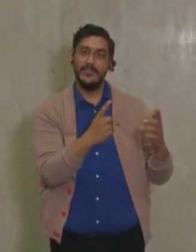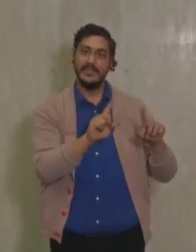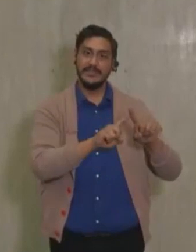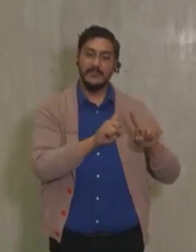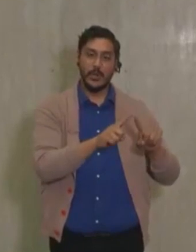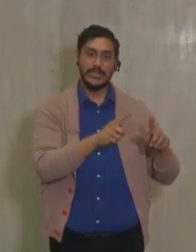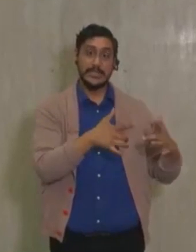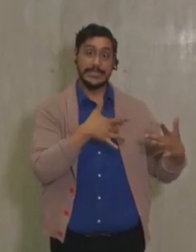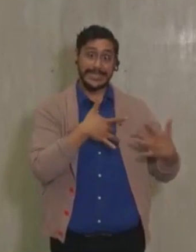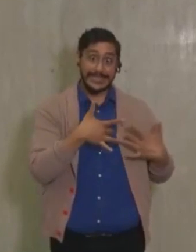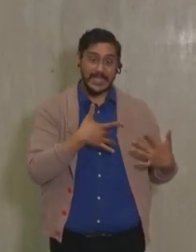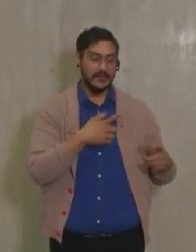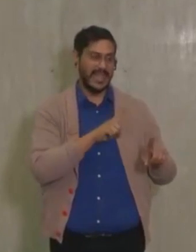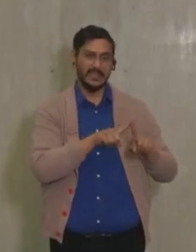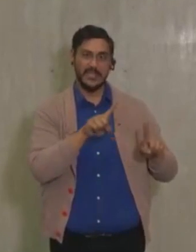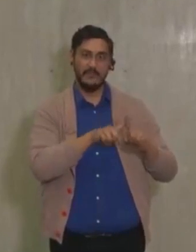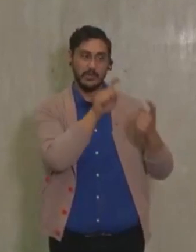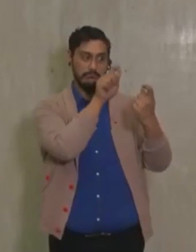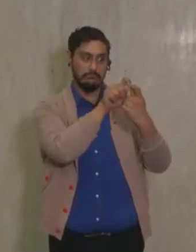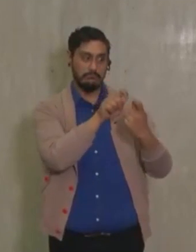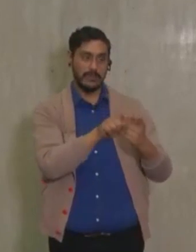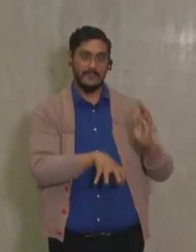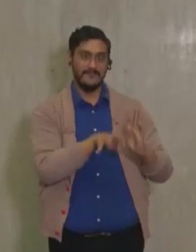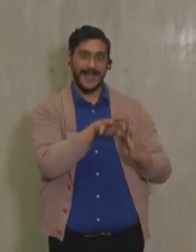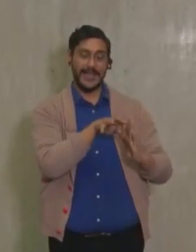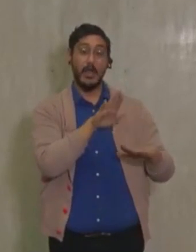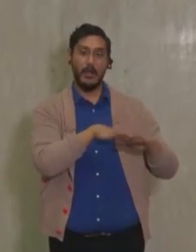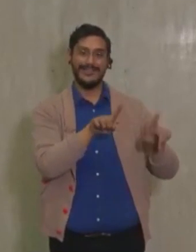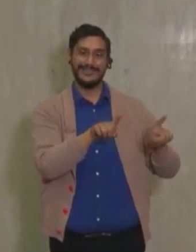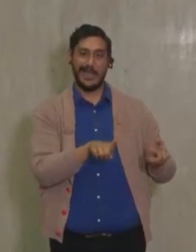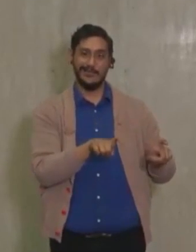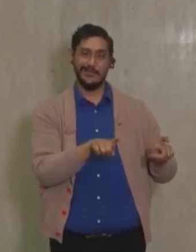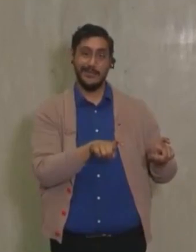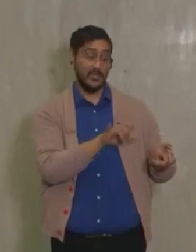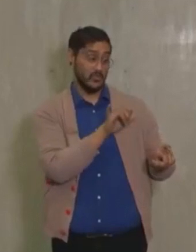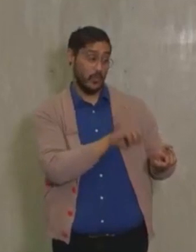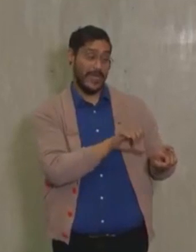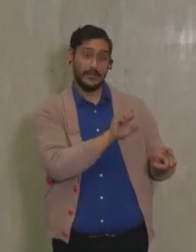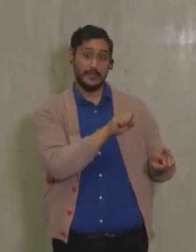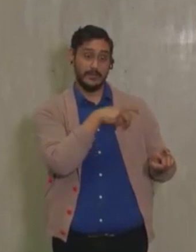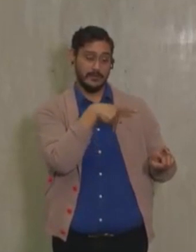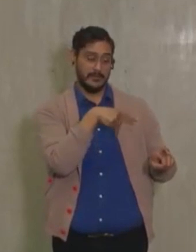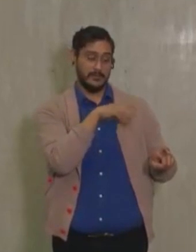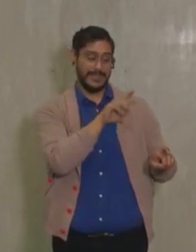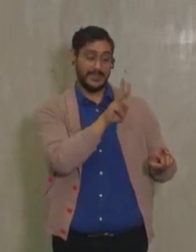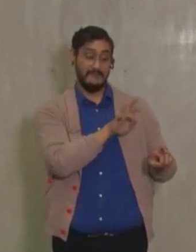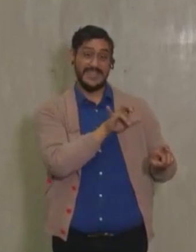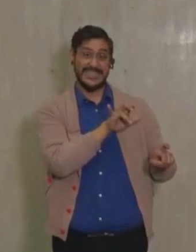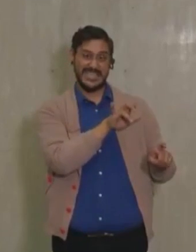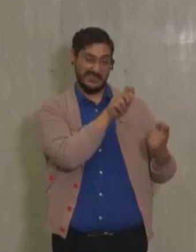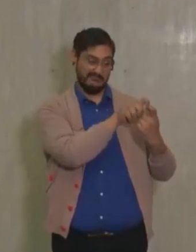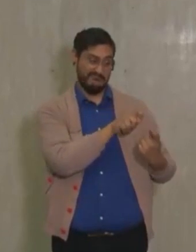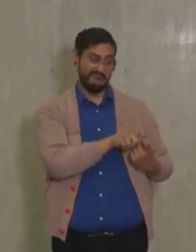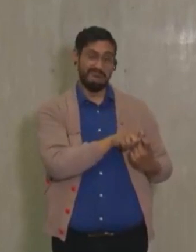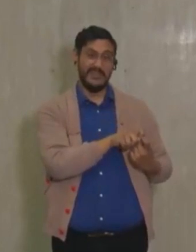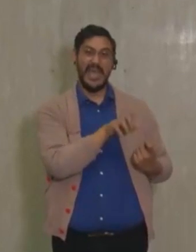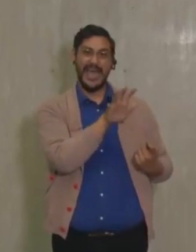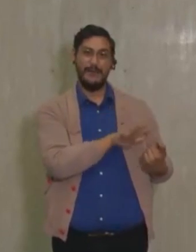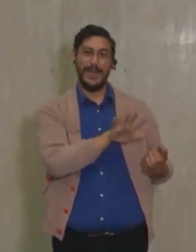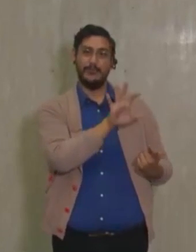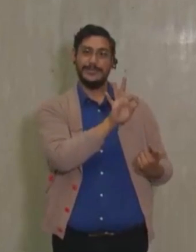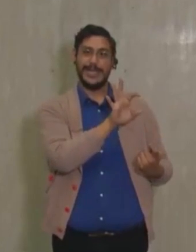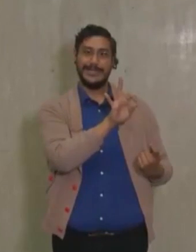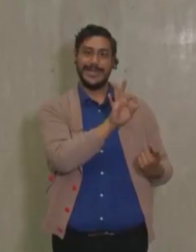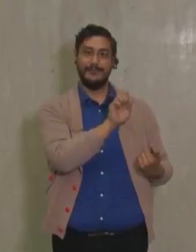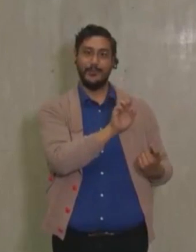specificity of the test. So based on that data, the specificity of the test was around 99